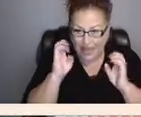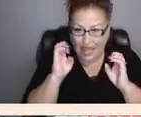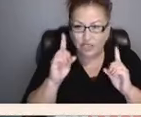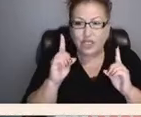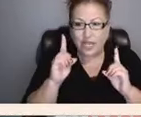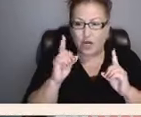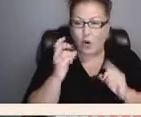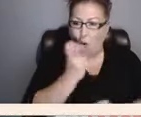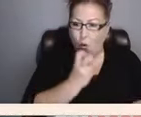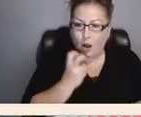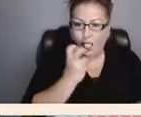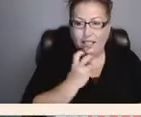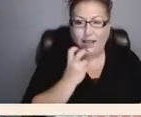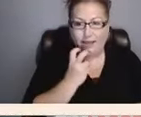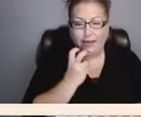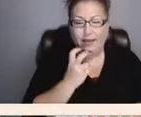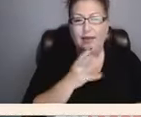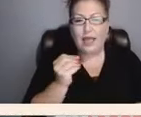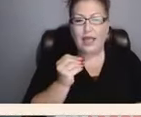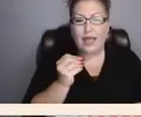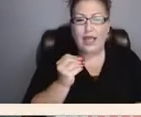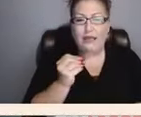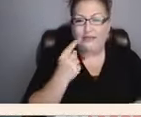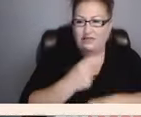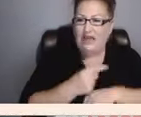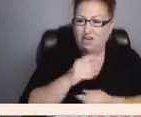day school situations.